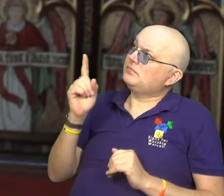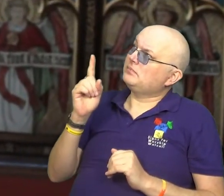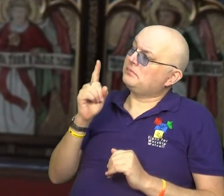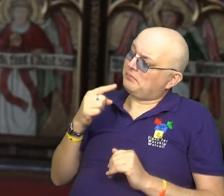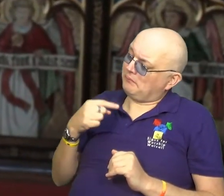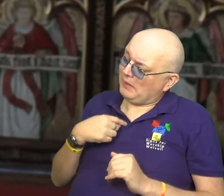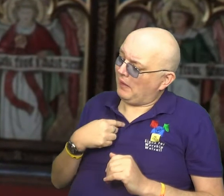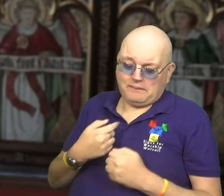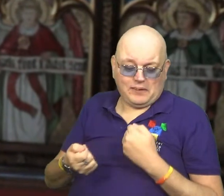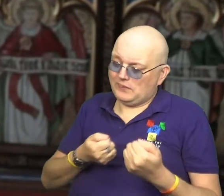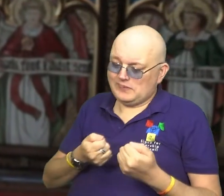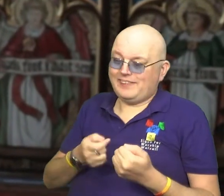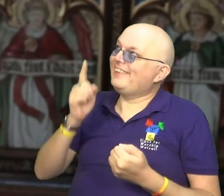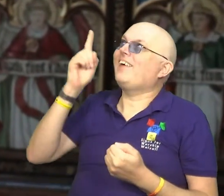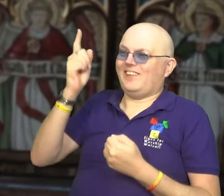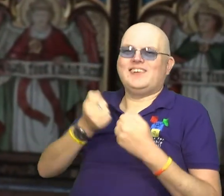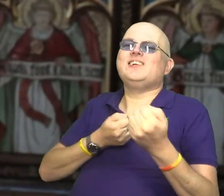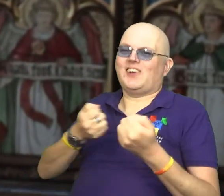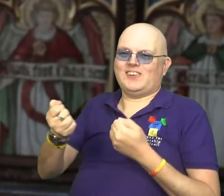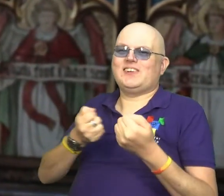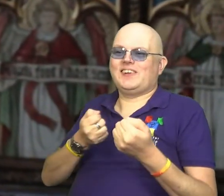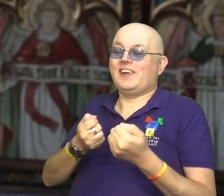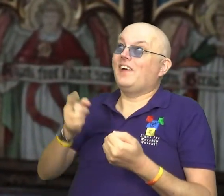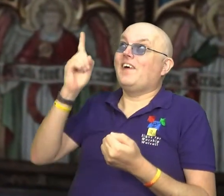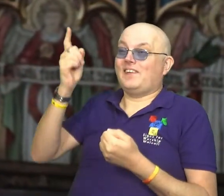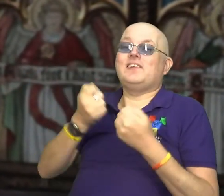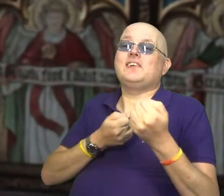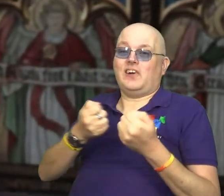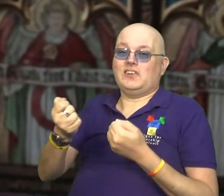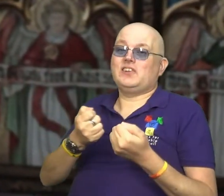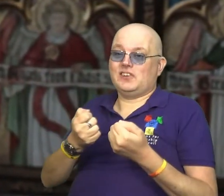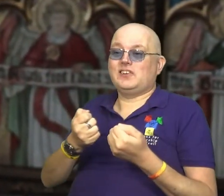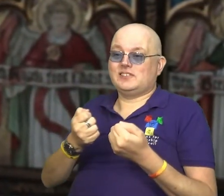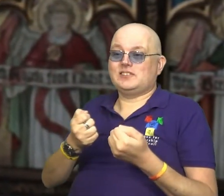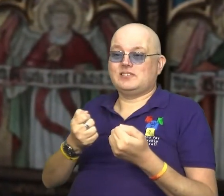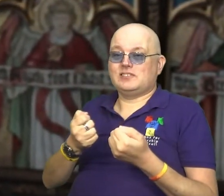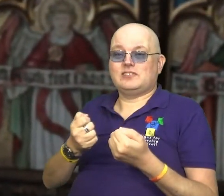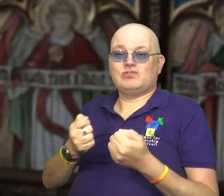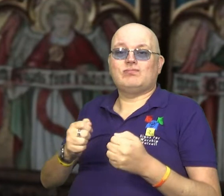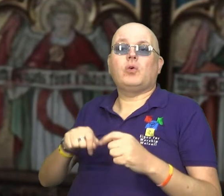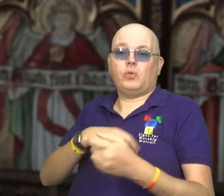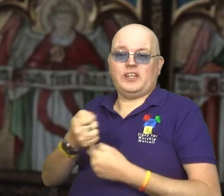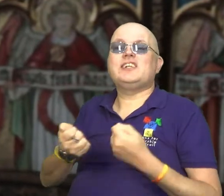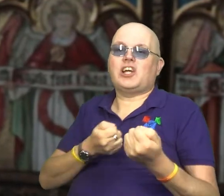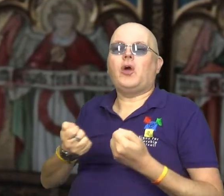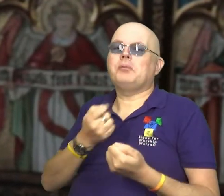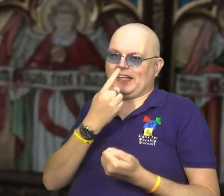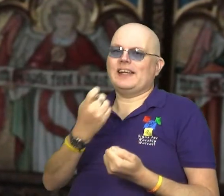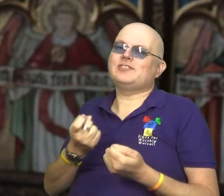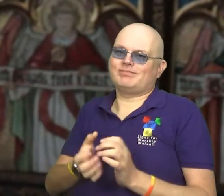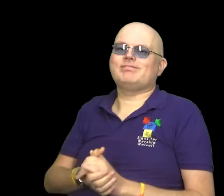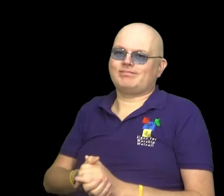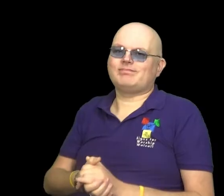you're not in charge. He's in charge, charge, and as long as he's in charge, we can cope.